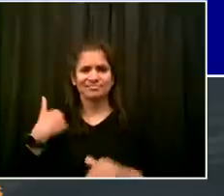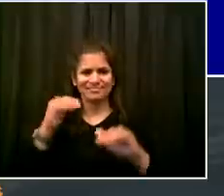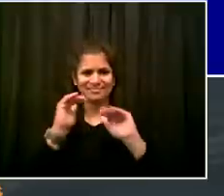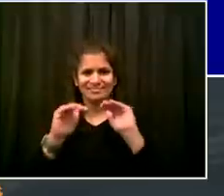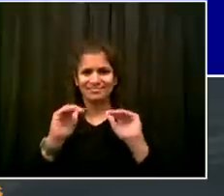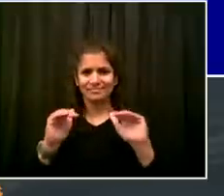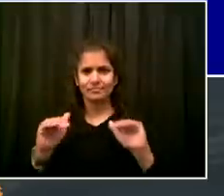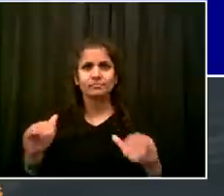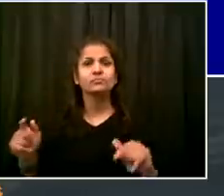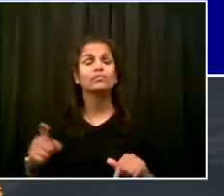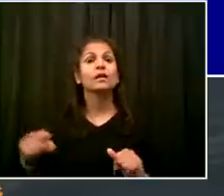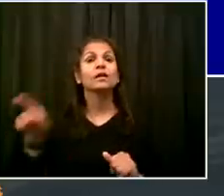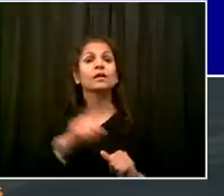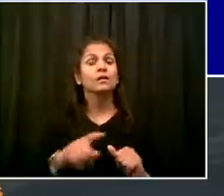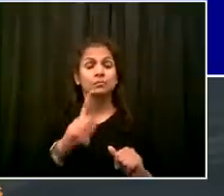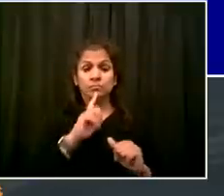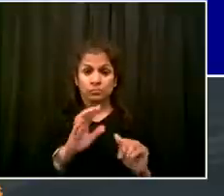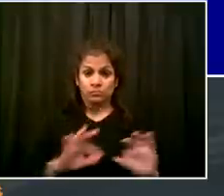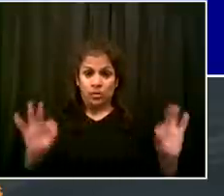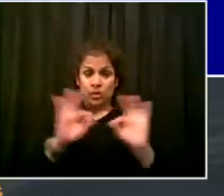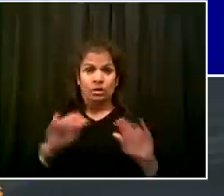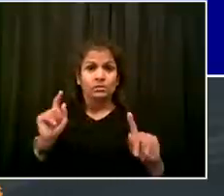if there is a problem so we can fix it.